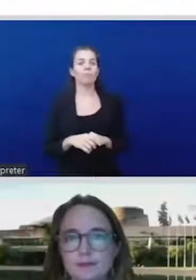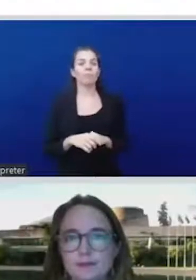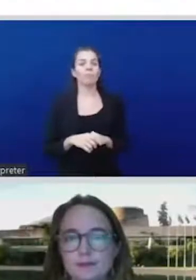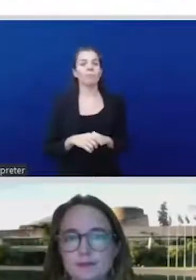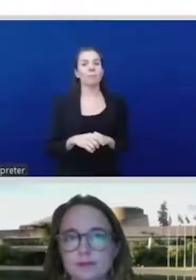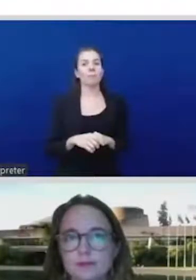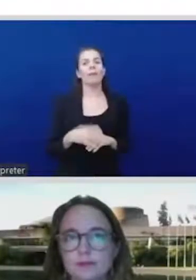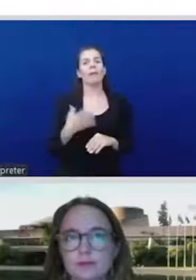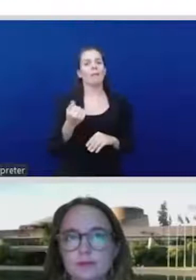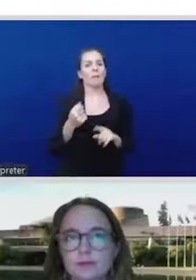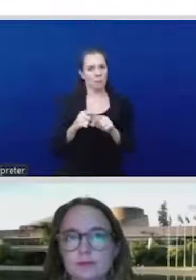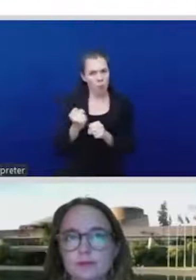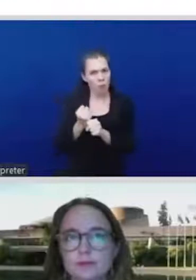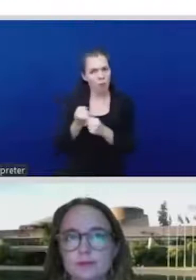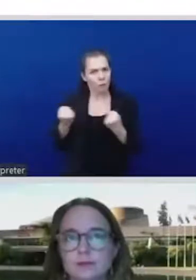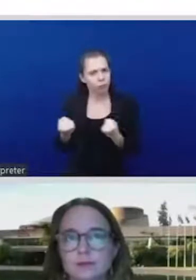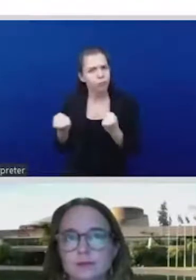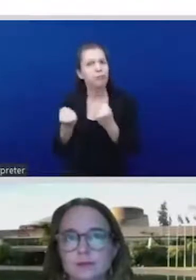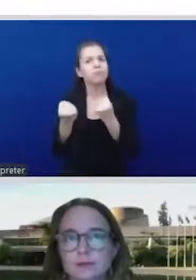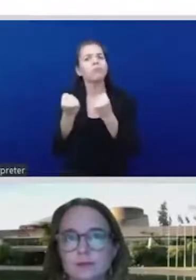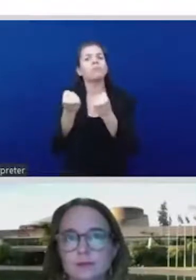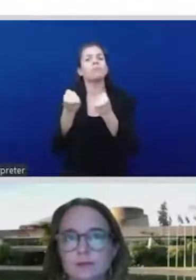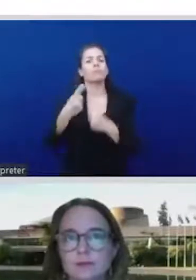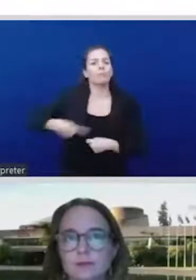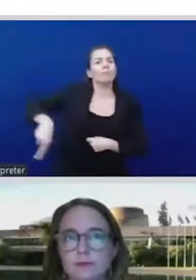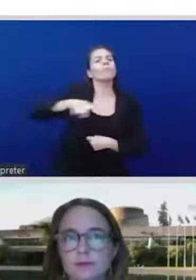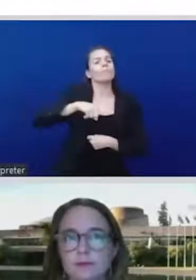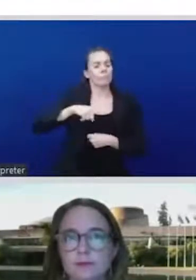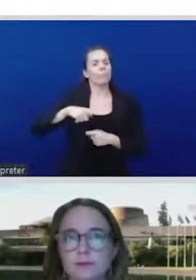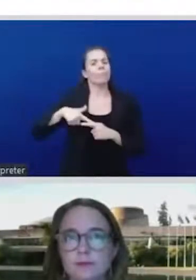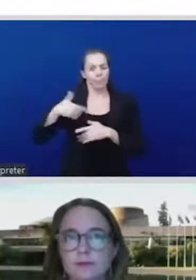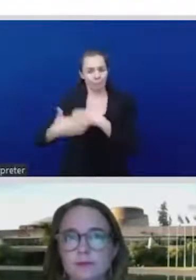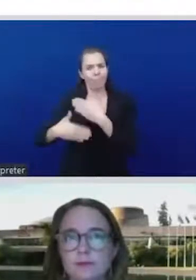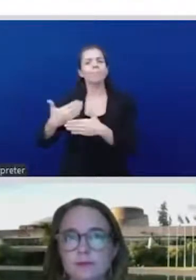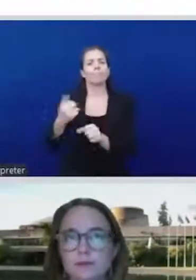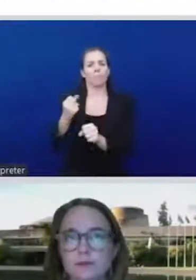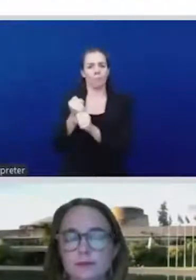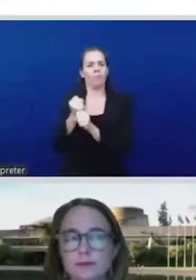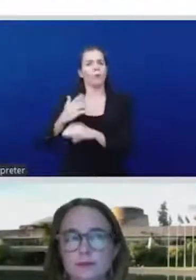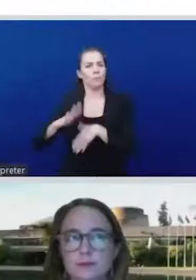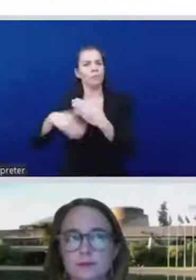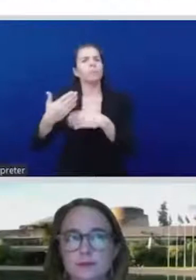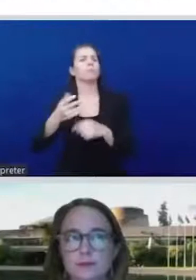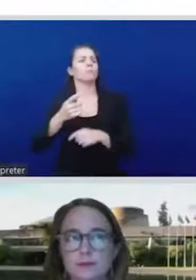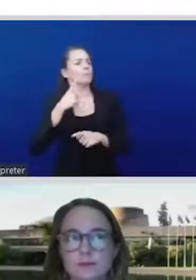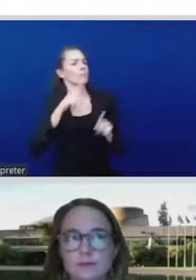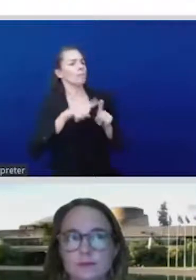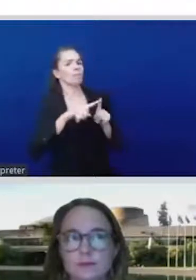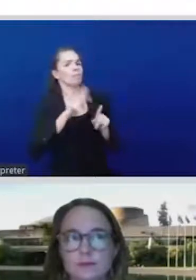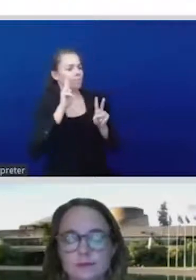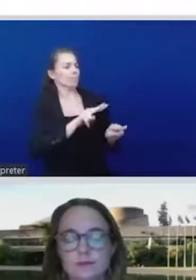will continue to be one of the biggest challenges for us as indigenous women in the Pacific. Thank you very much.